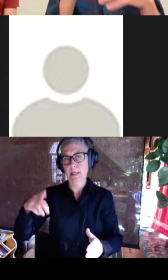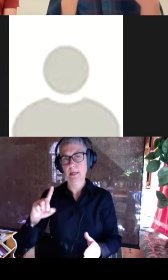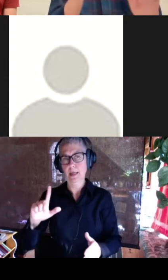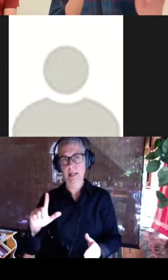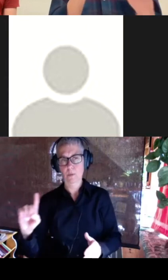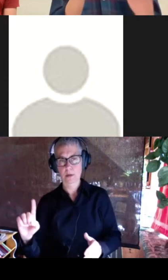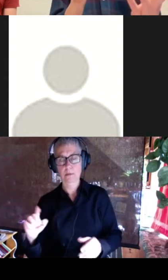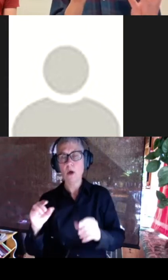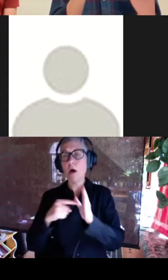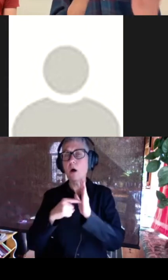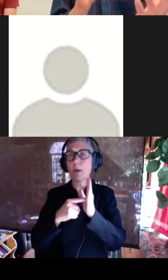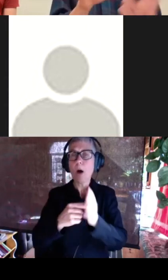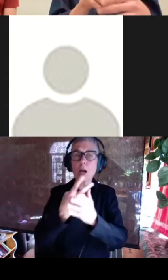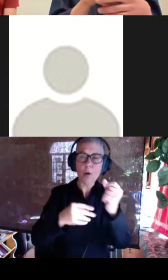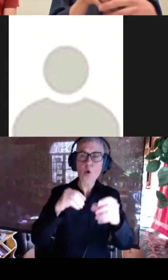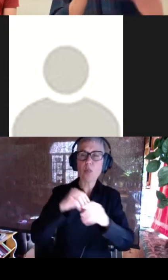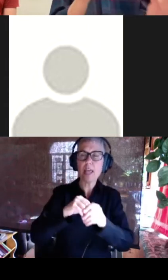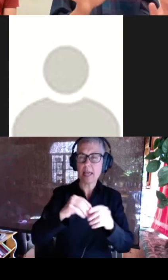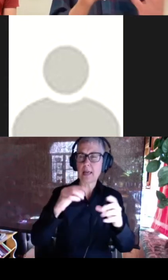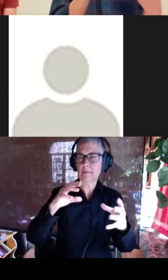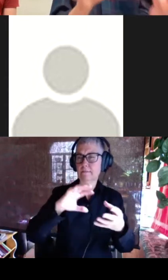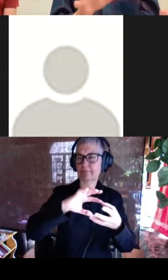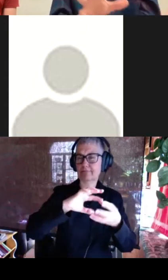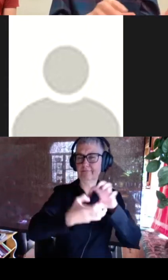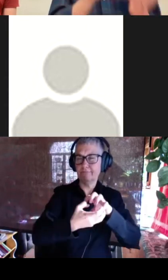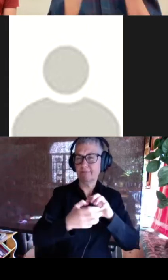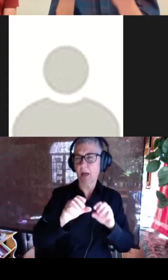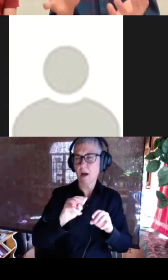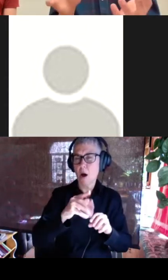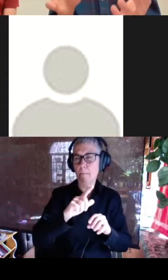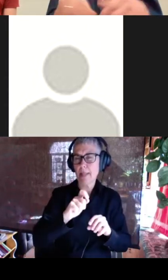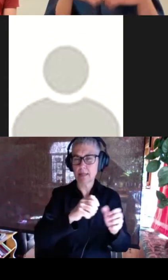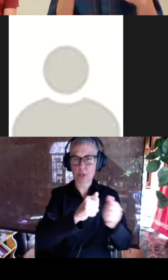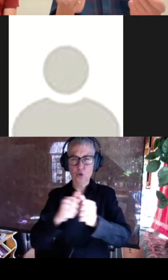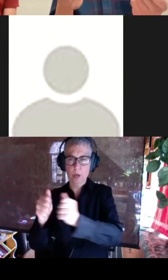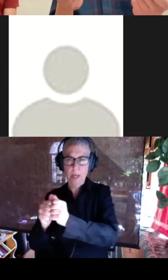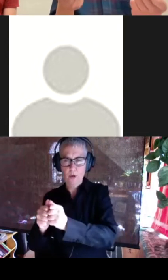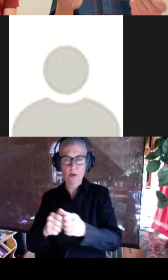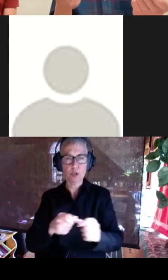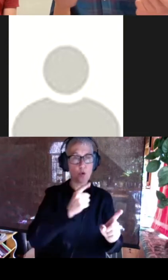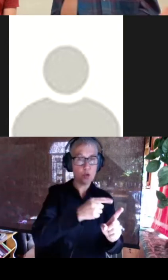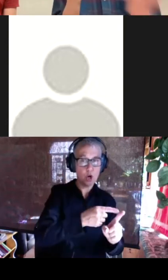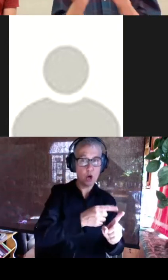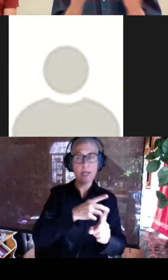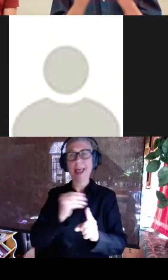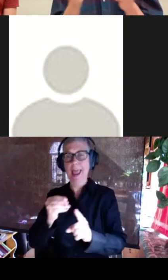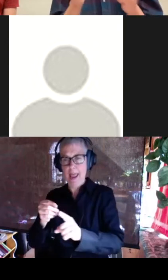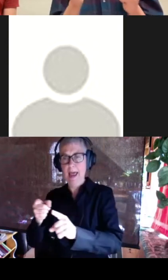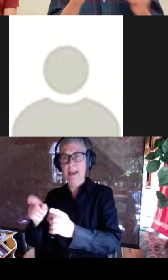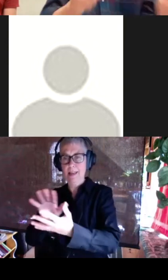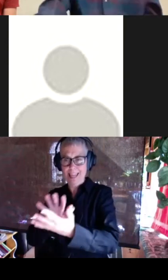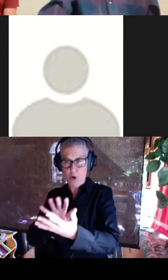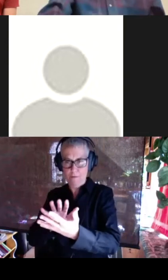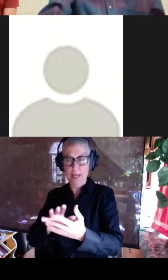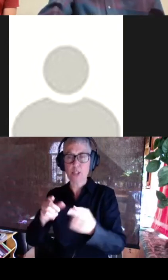both of these like in complex together so the network both processed the target and this interface while in painting and connecting these different